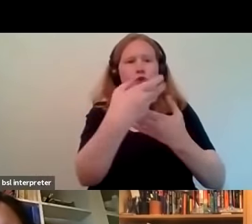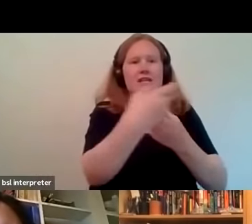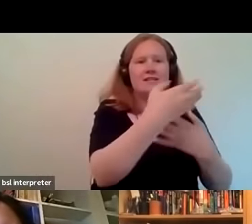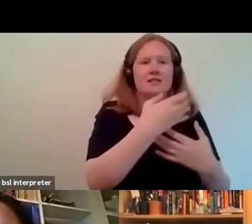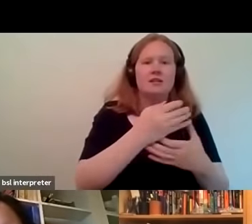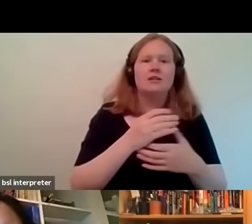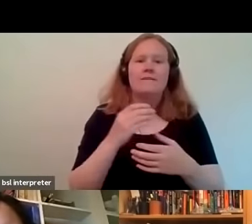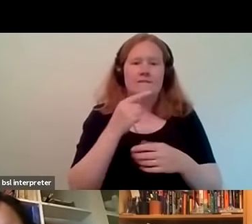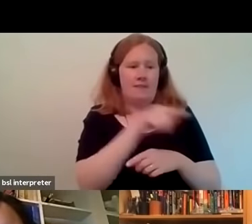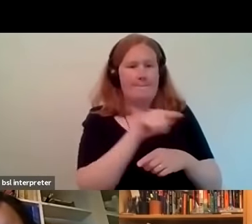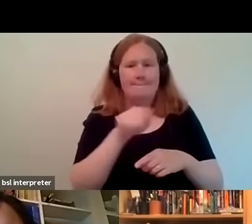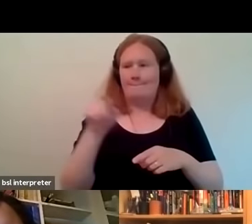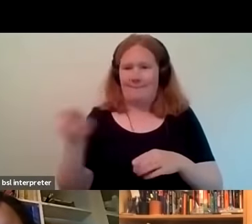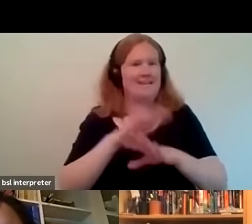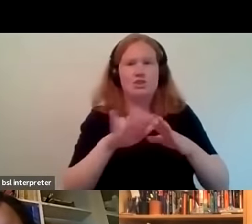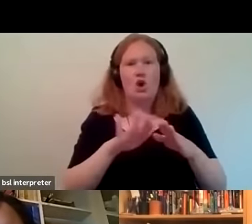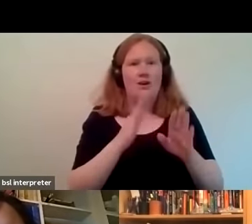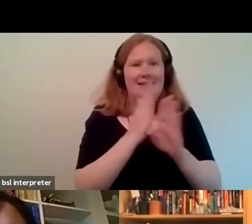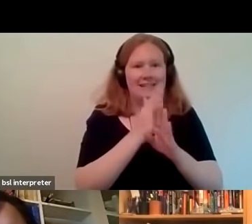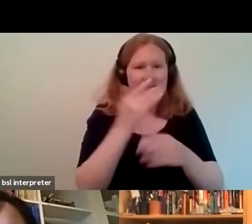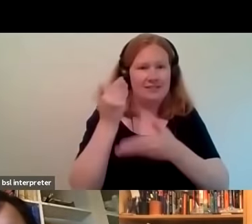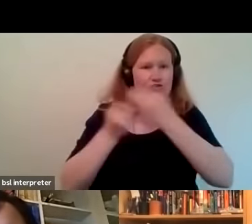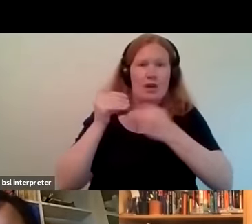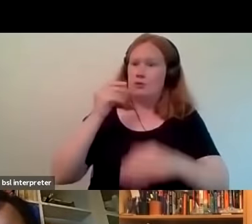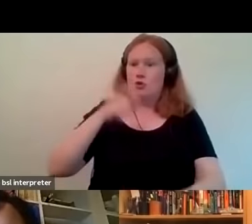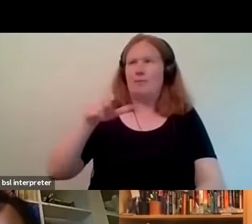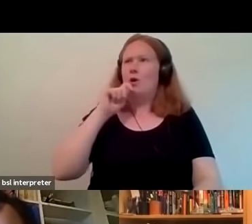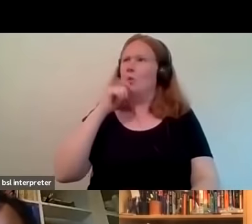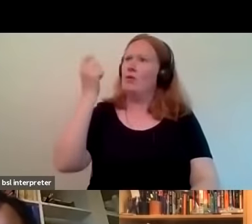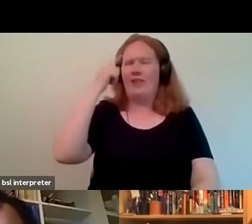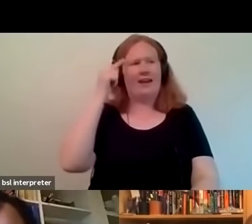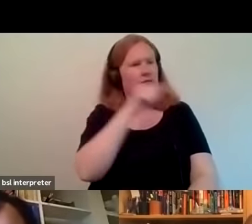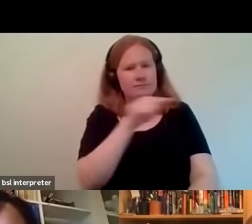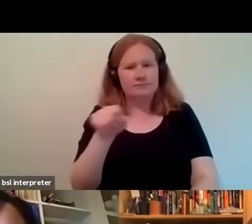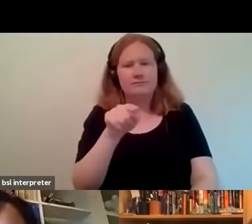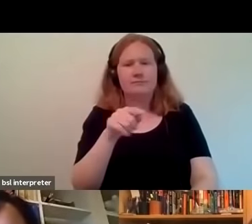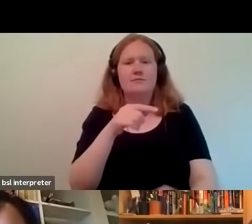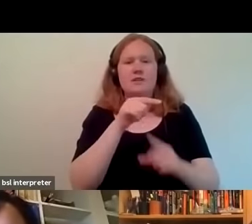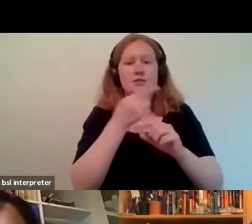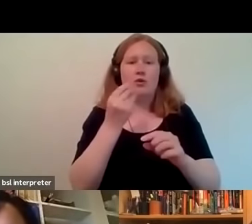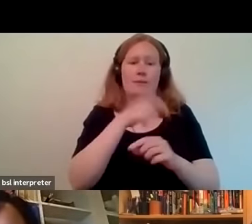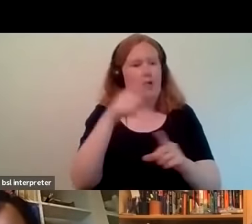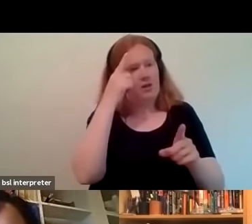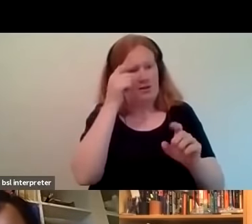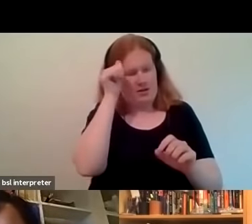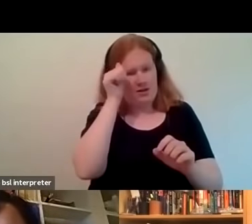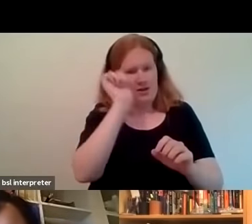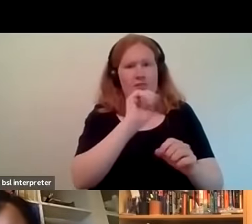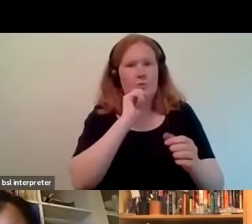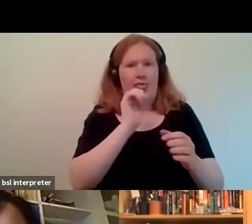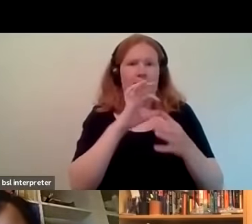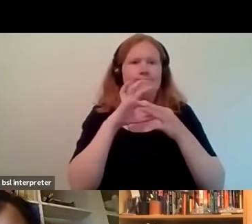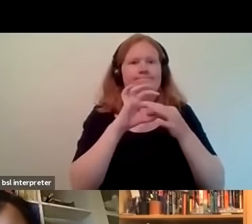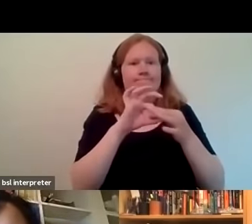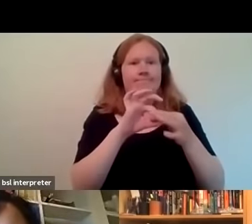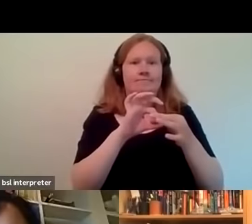those individuals it's not hidden history um it is their history and they engage with it on a regular basis so the project is